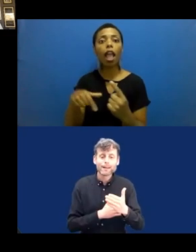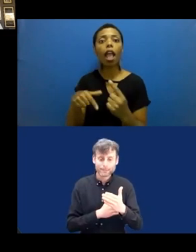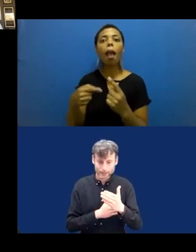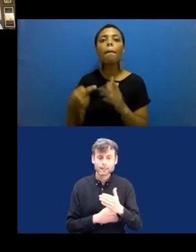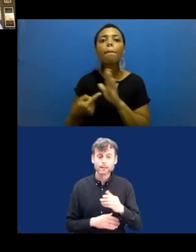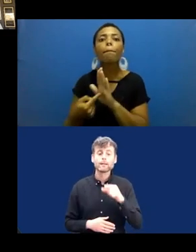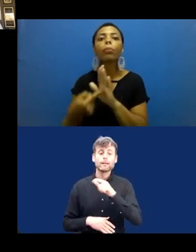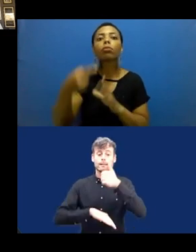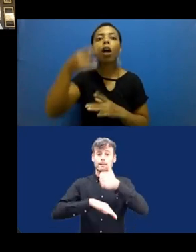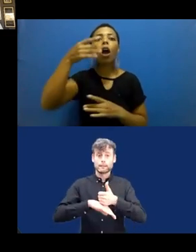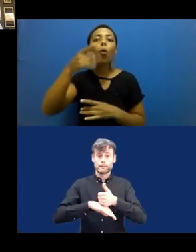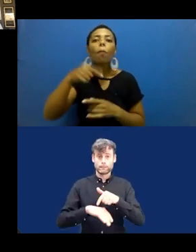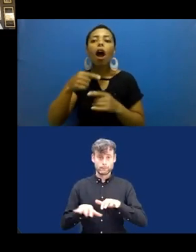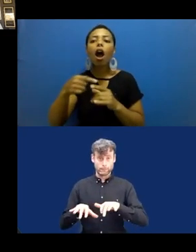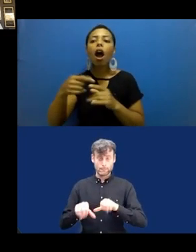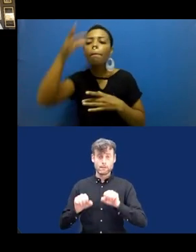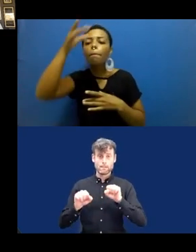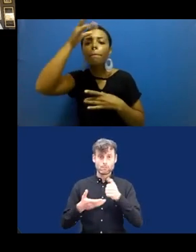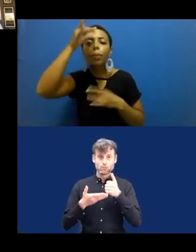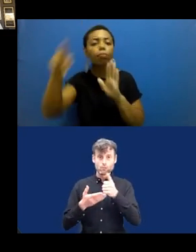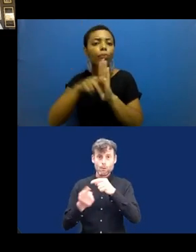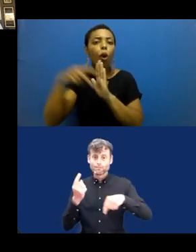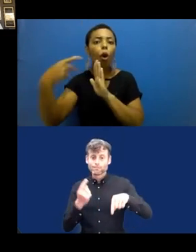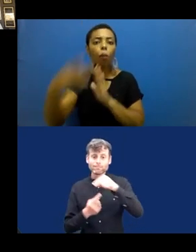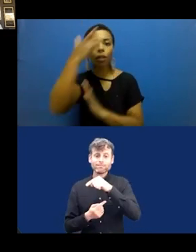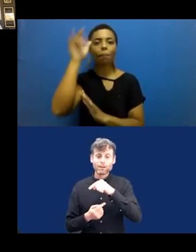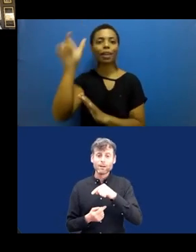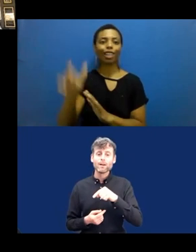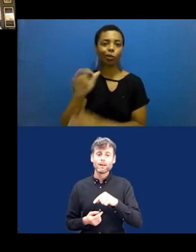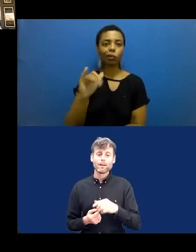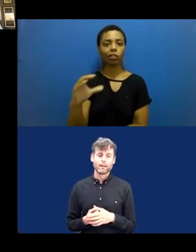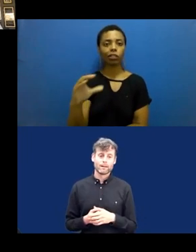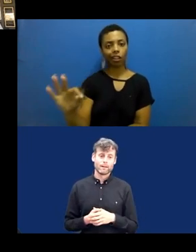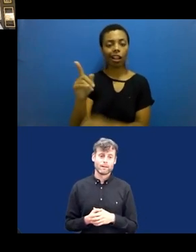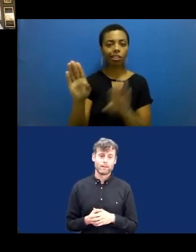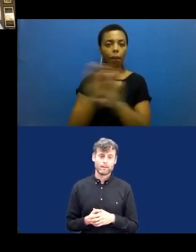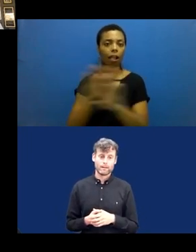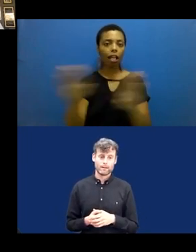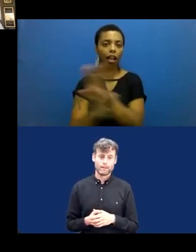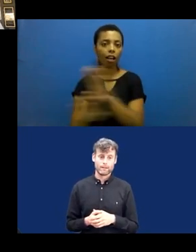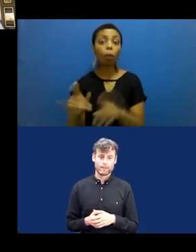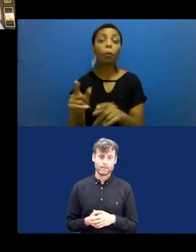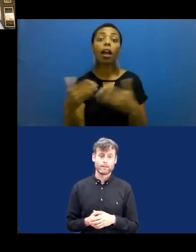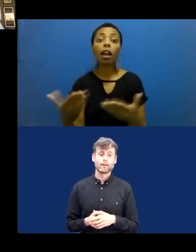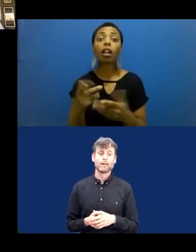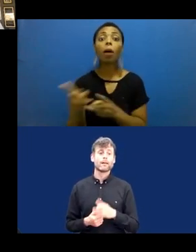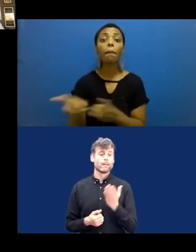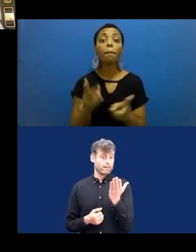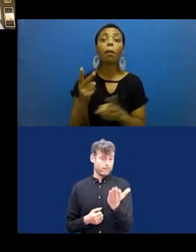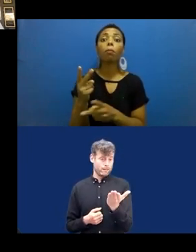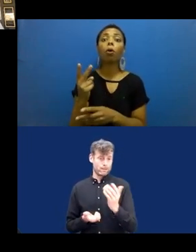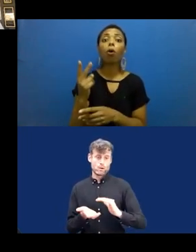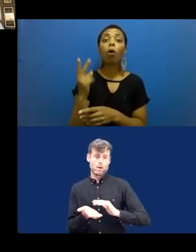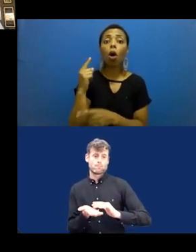for people with PAMD. And last but not least, Brypens 24+, this one